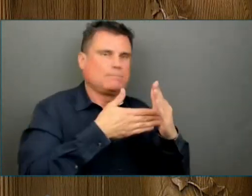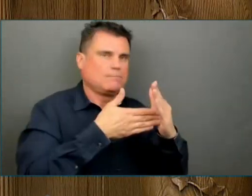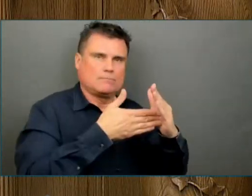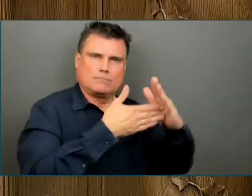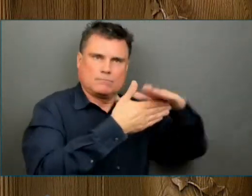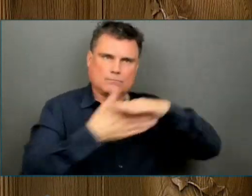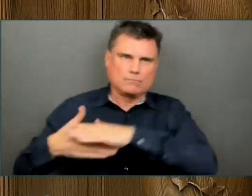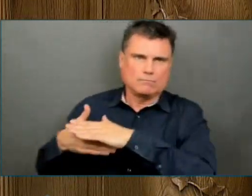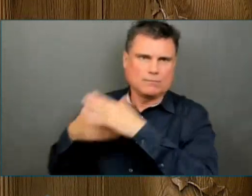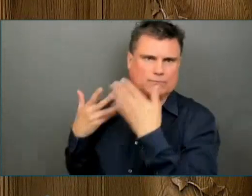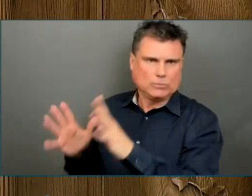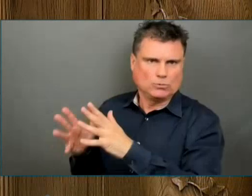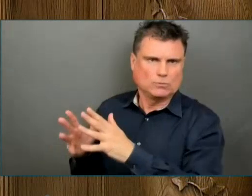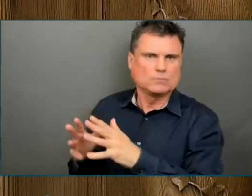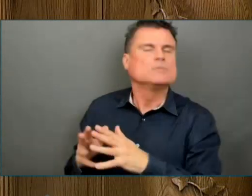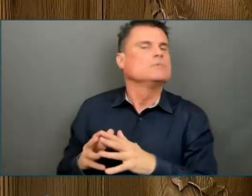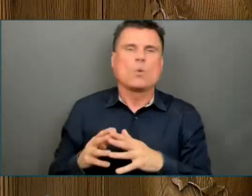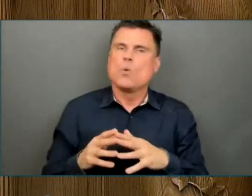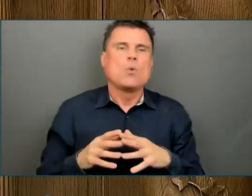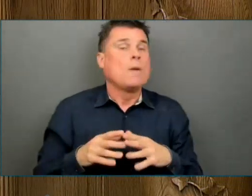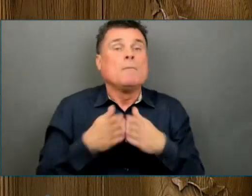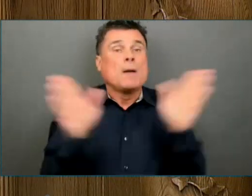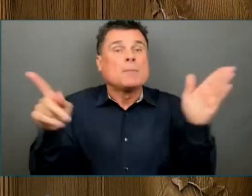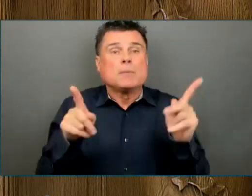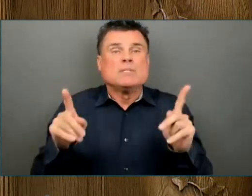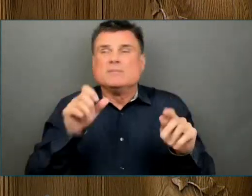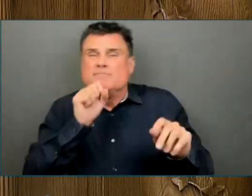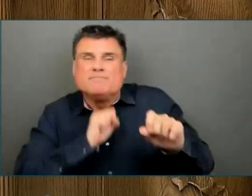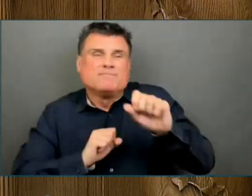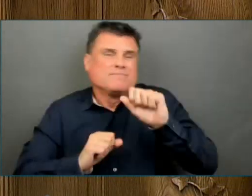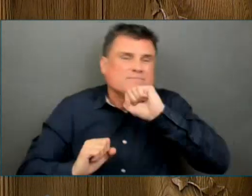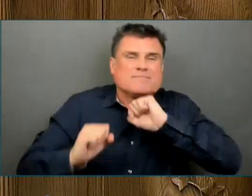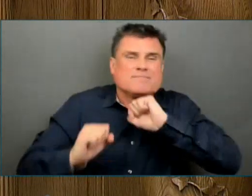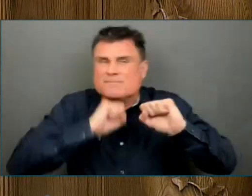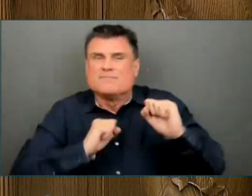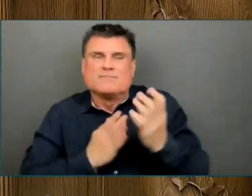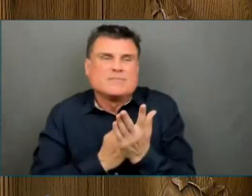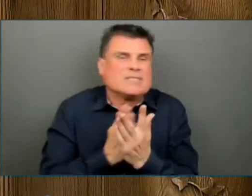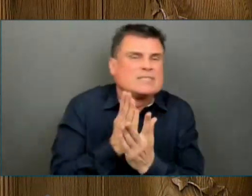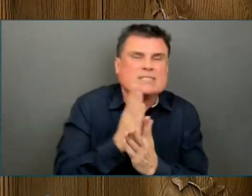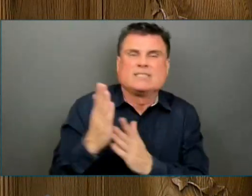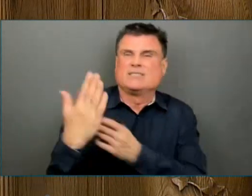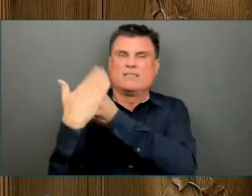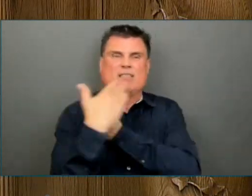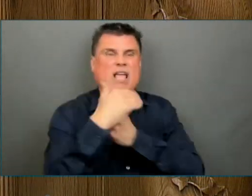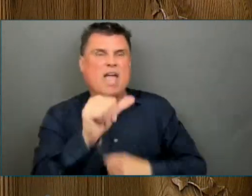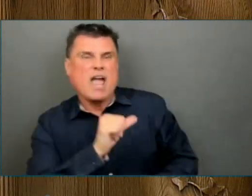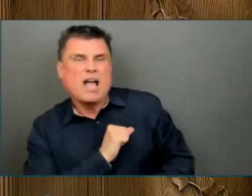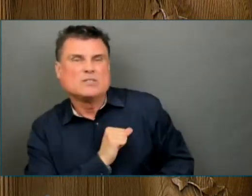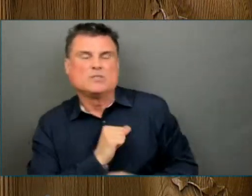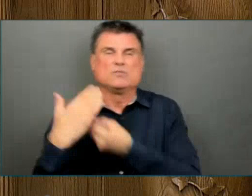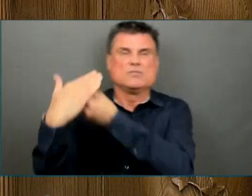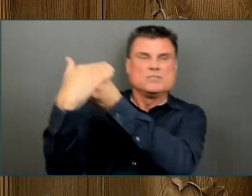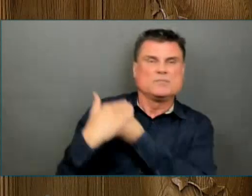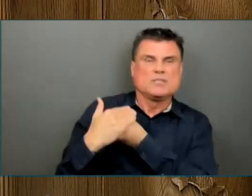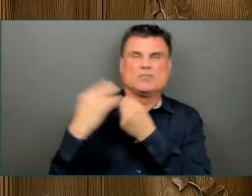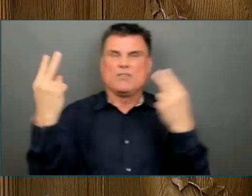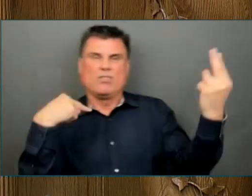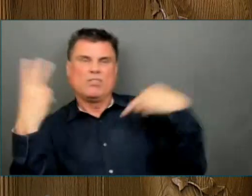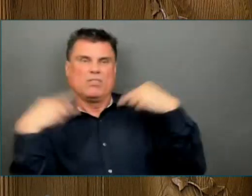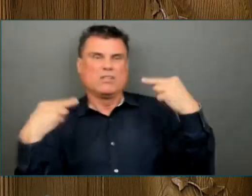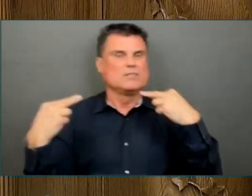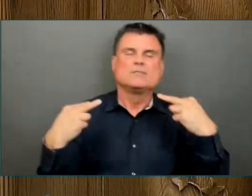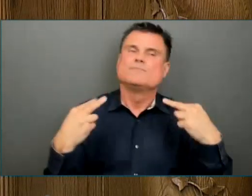anti-racism network. It has committed to introducing race-based data collection to help identify gaps in services